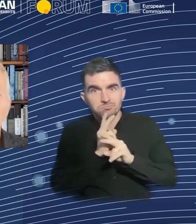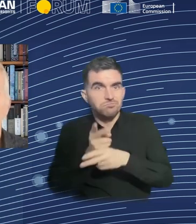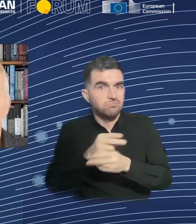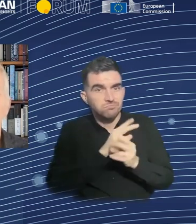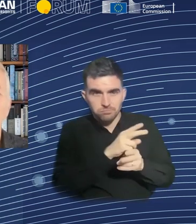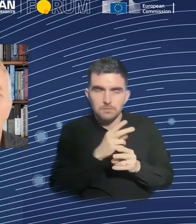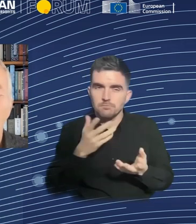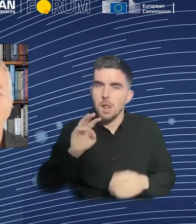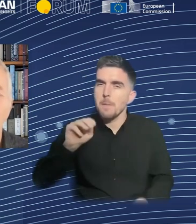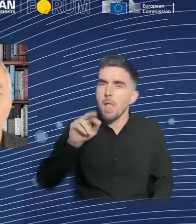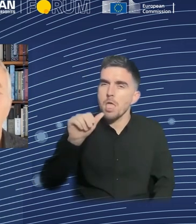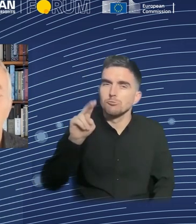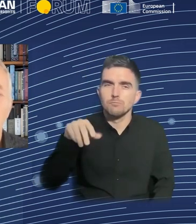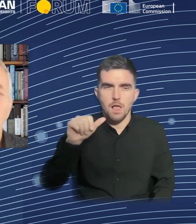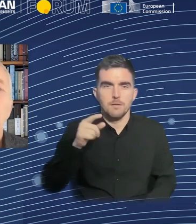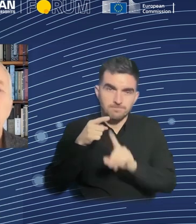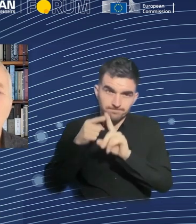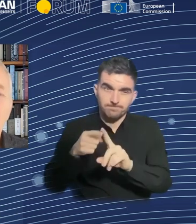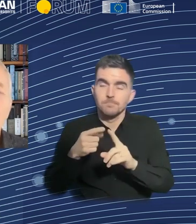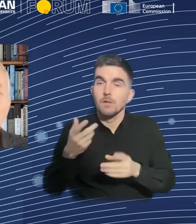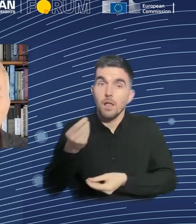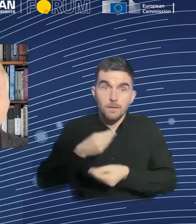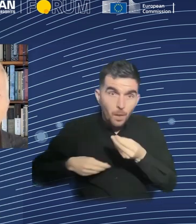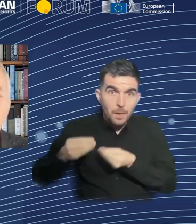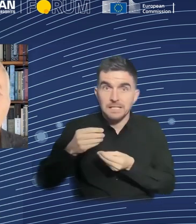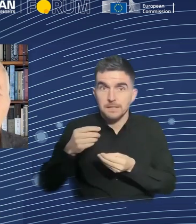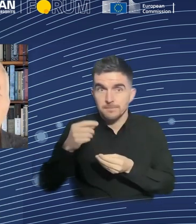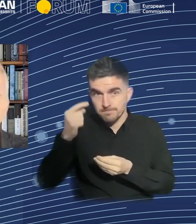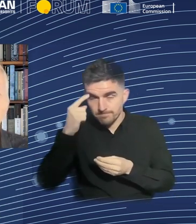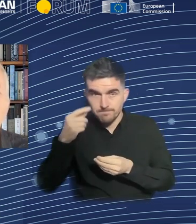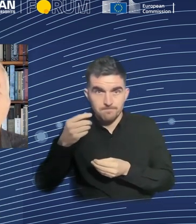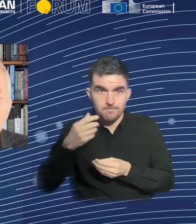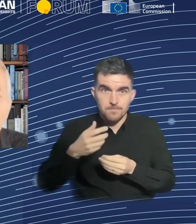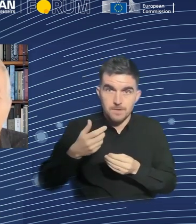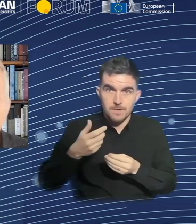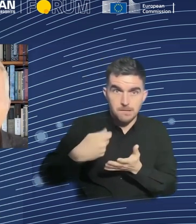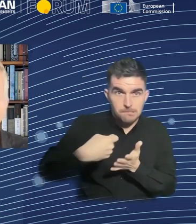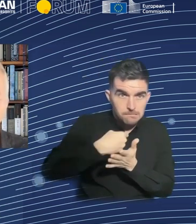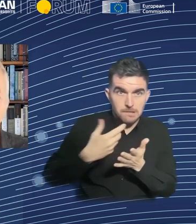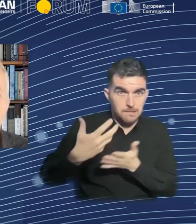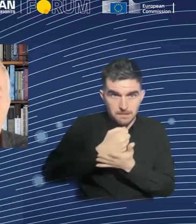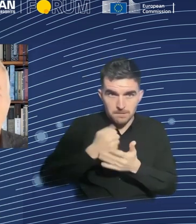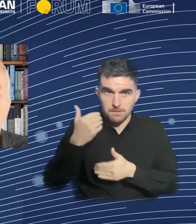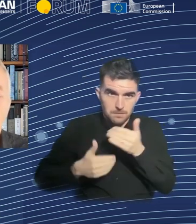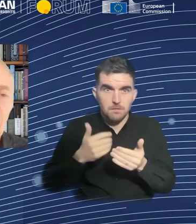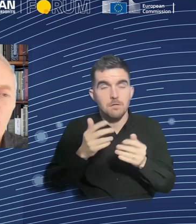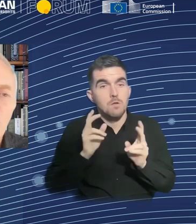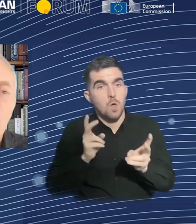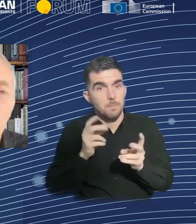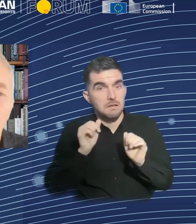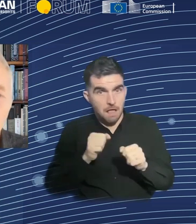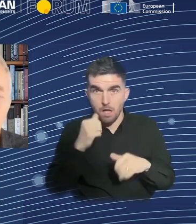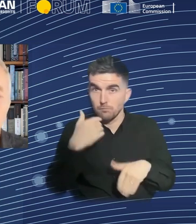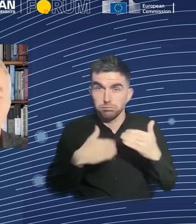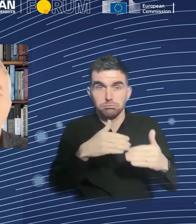asymmetries in power and ownership. So we have to think deeply about who owns AI and who